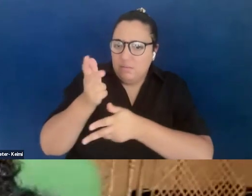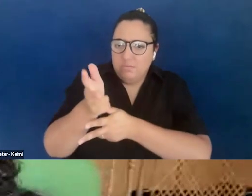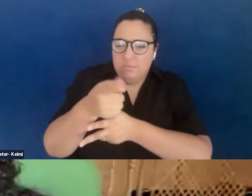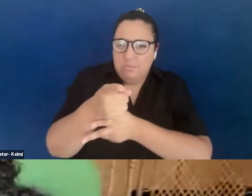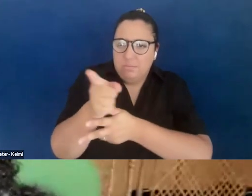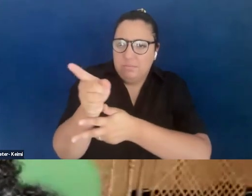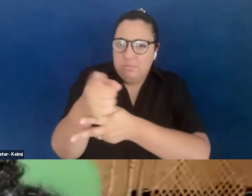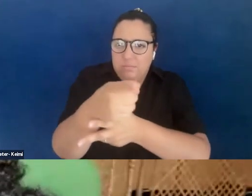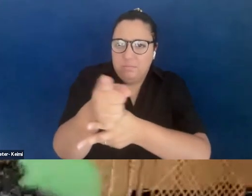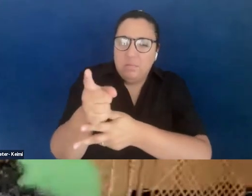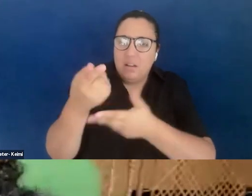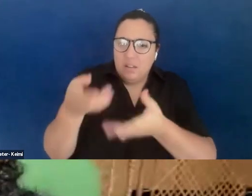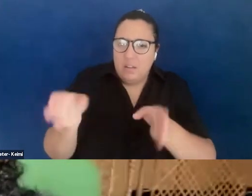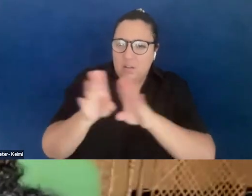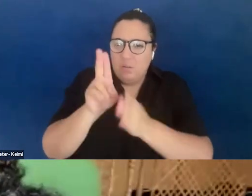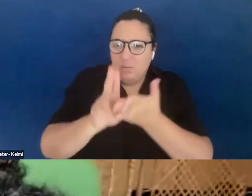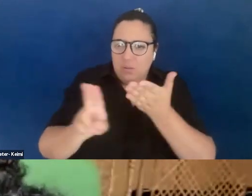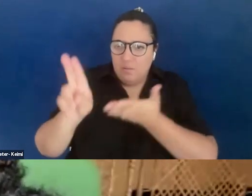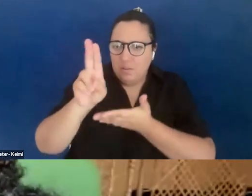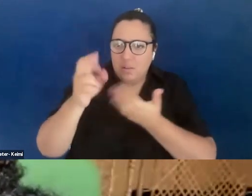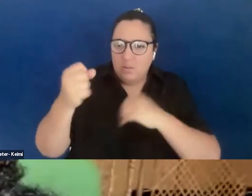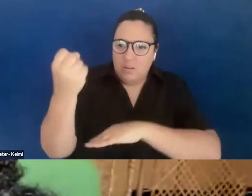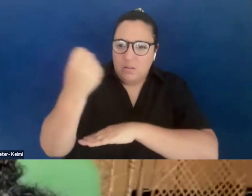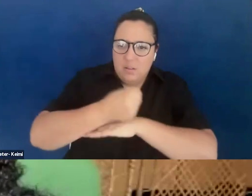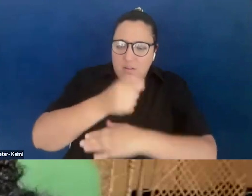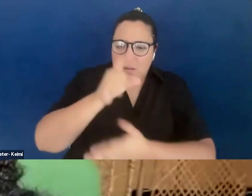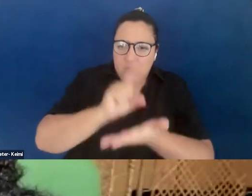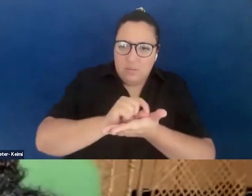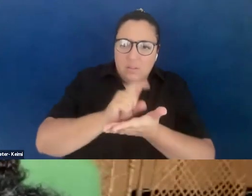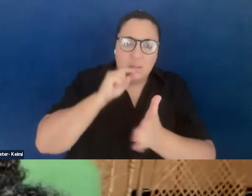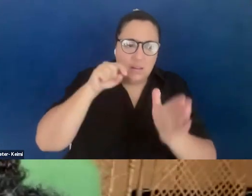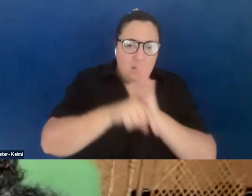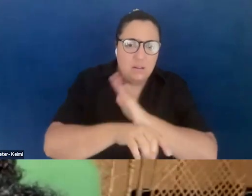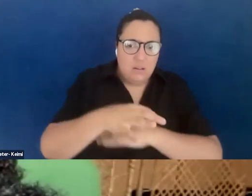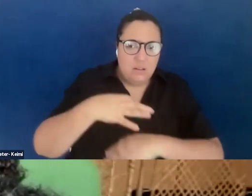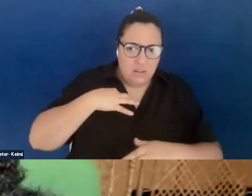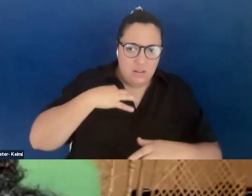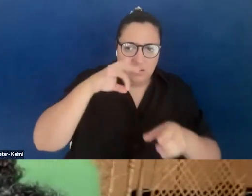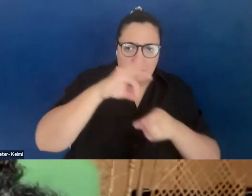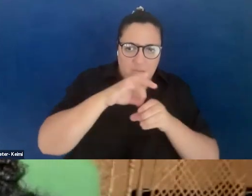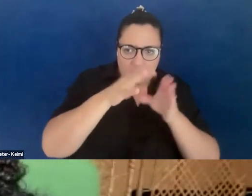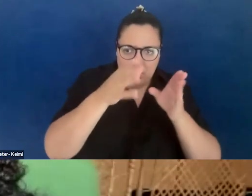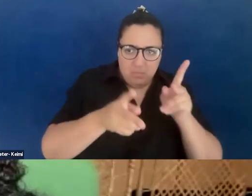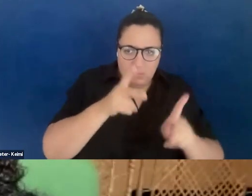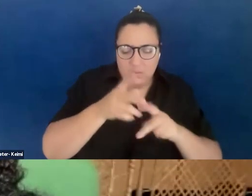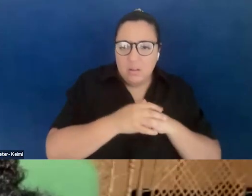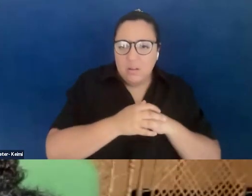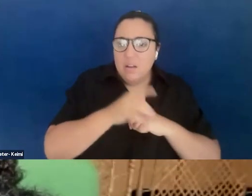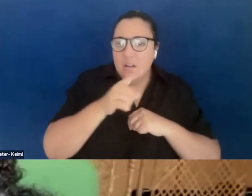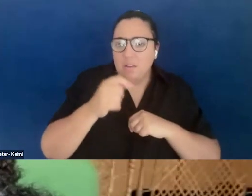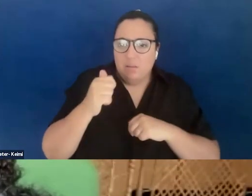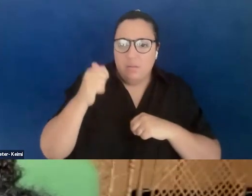the universities, to abolish the press, to kill the elected representatives of the people who refuse to be purified,